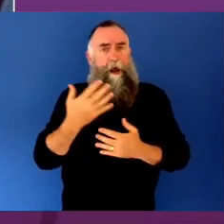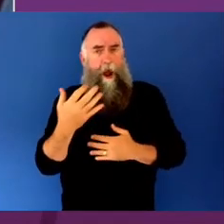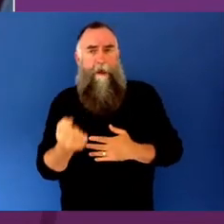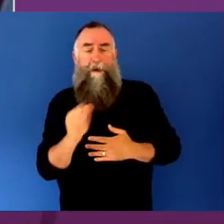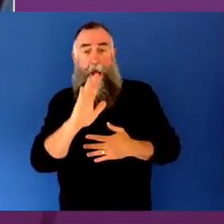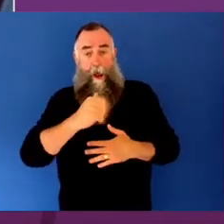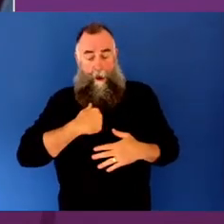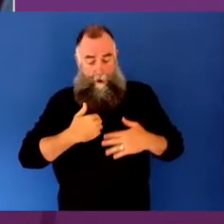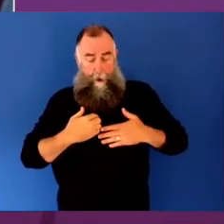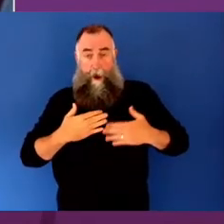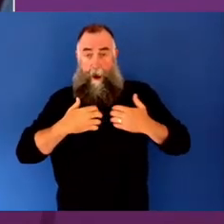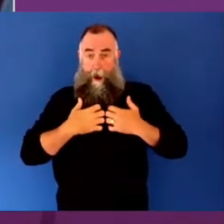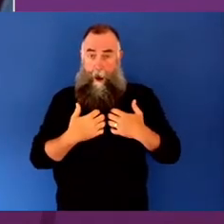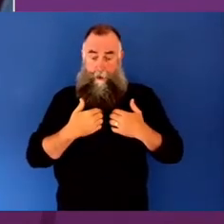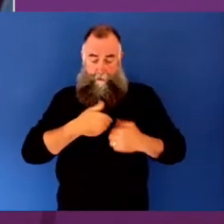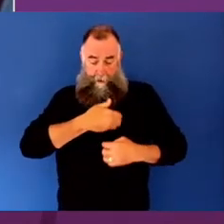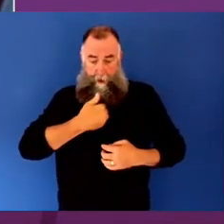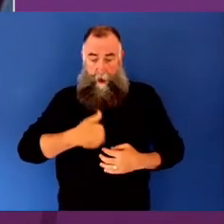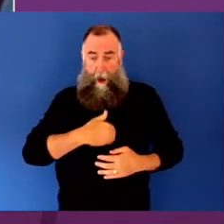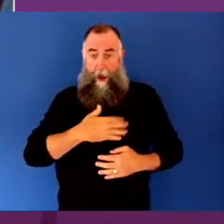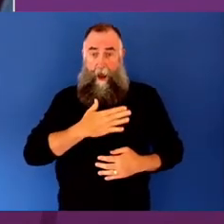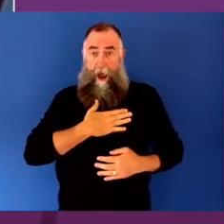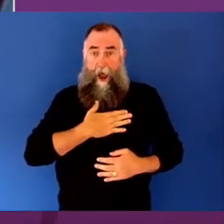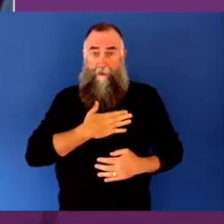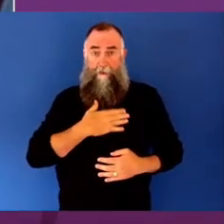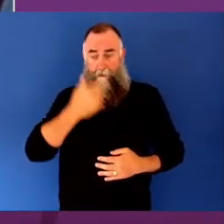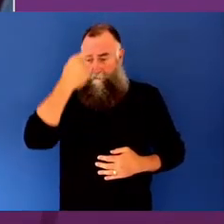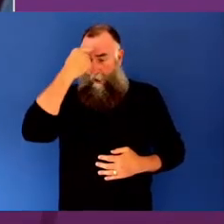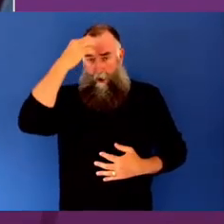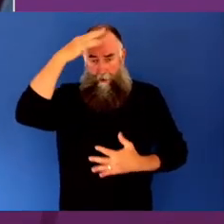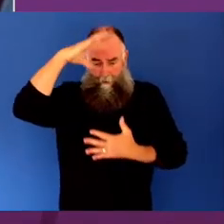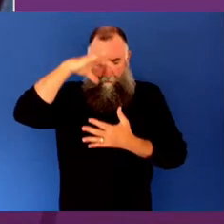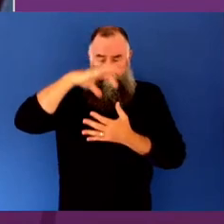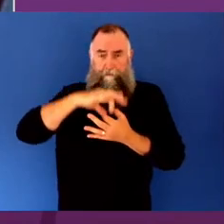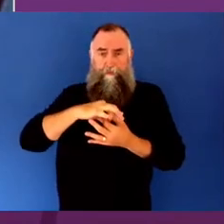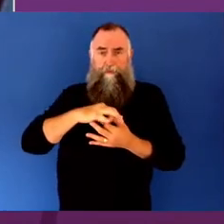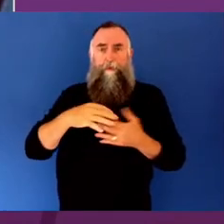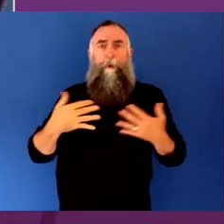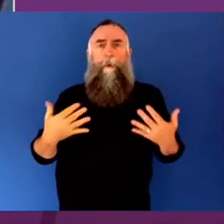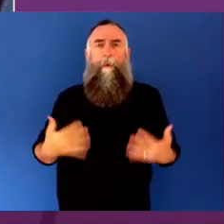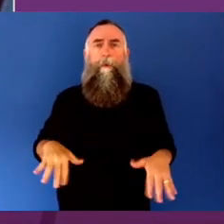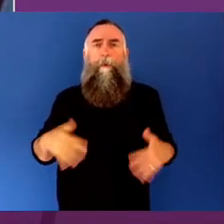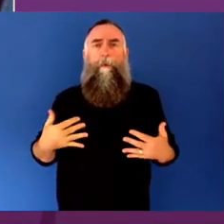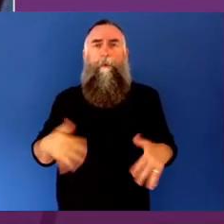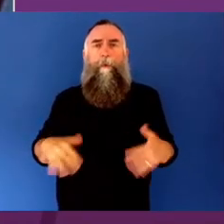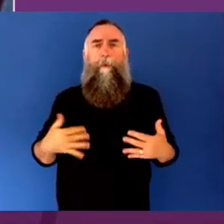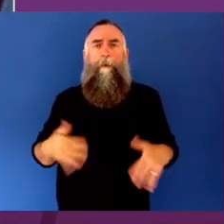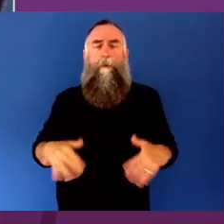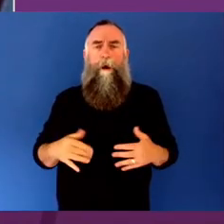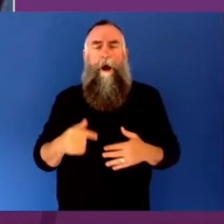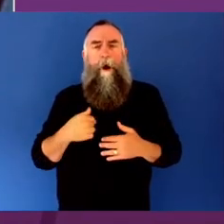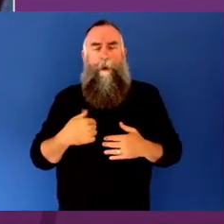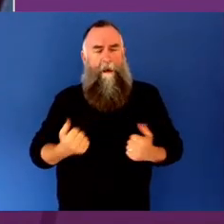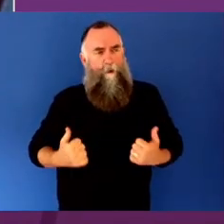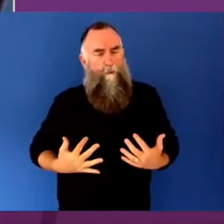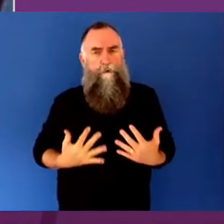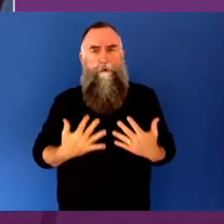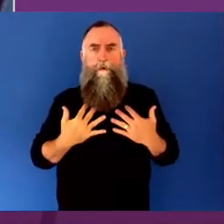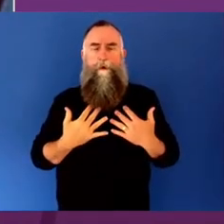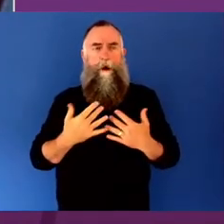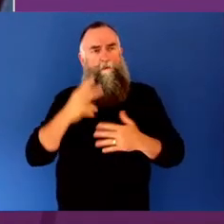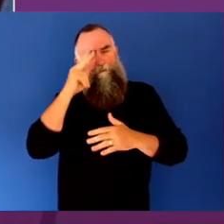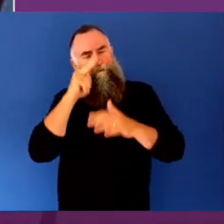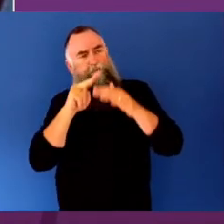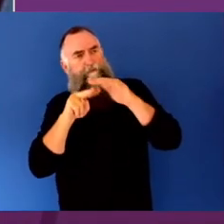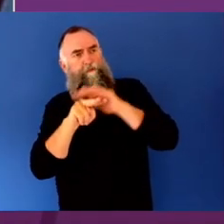become coherent. Our imaginations are activated and we are inspired to create a future aligned with our